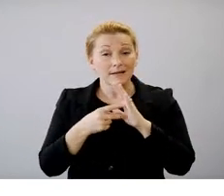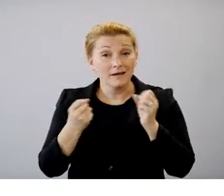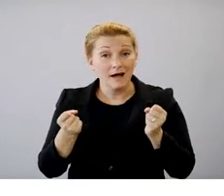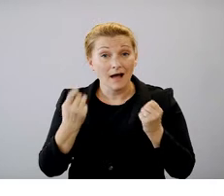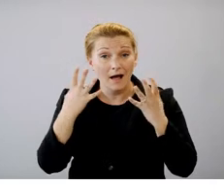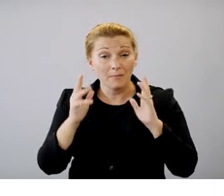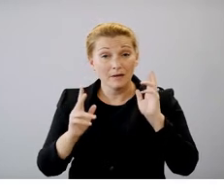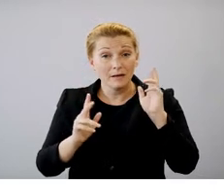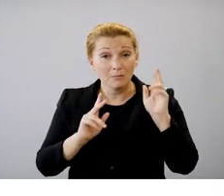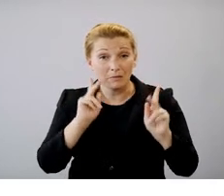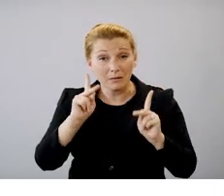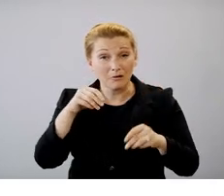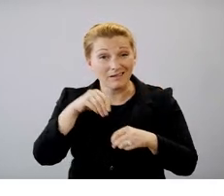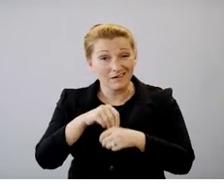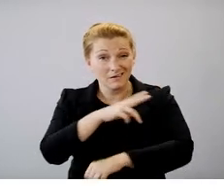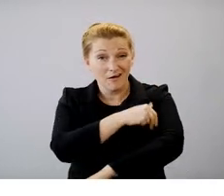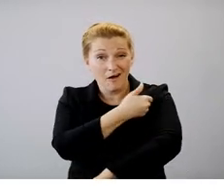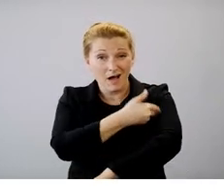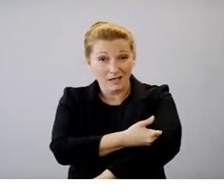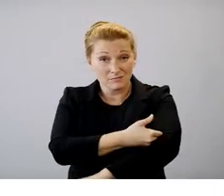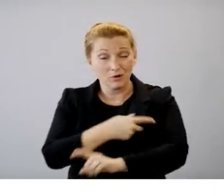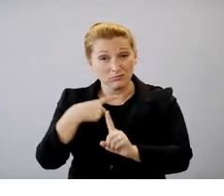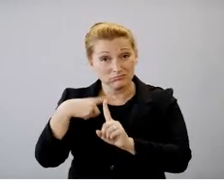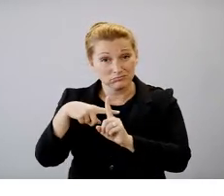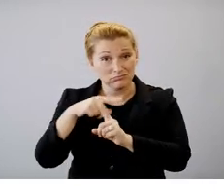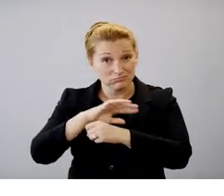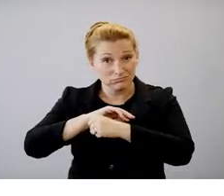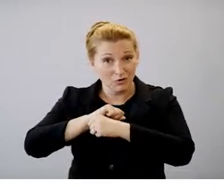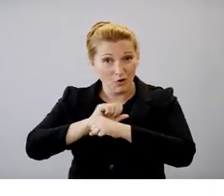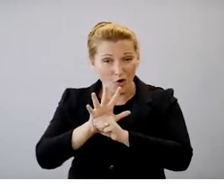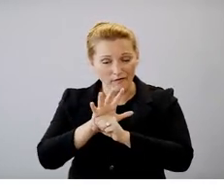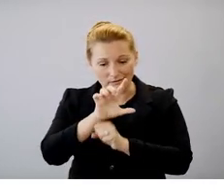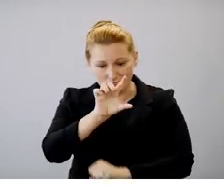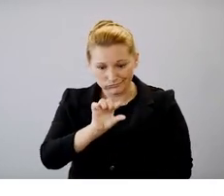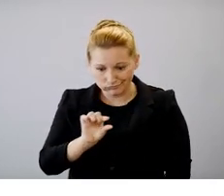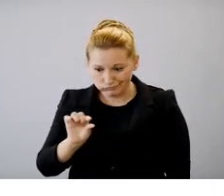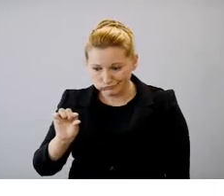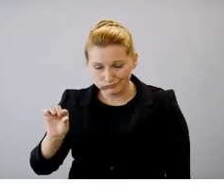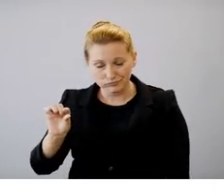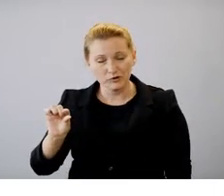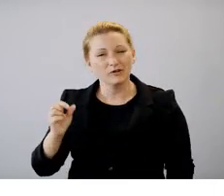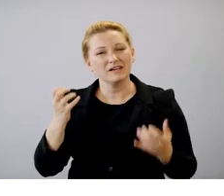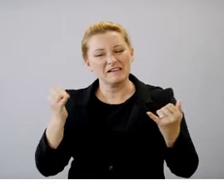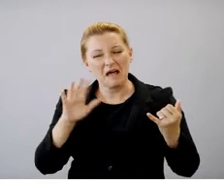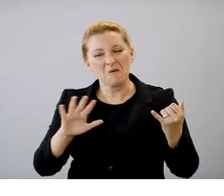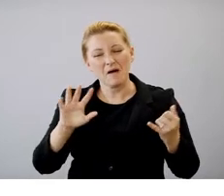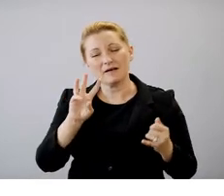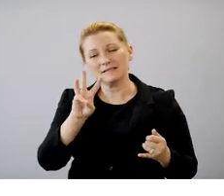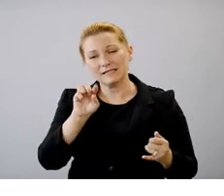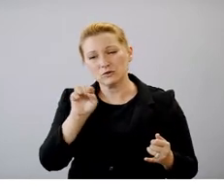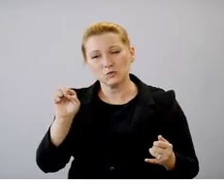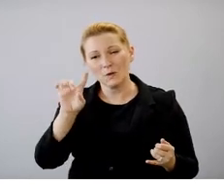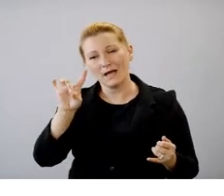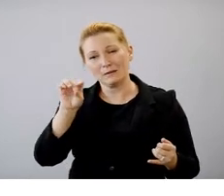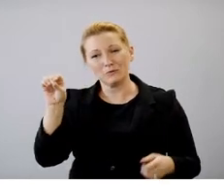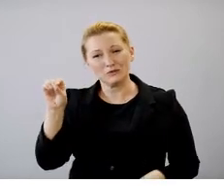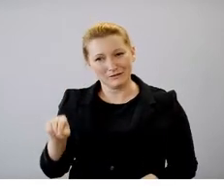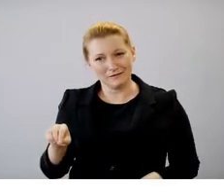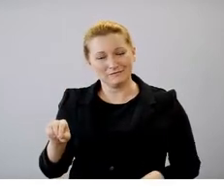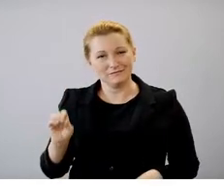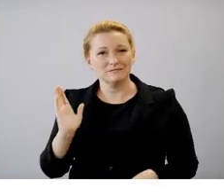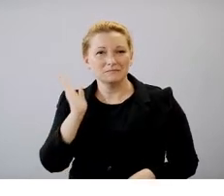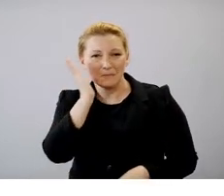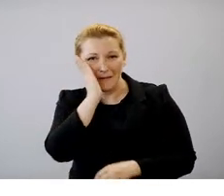COVID-19 patients, and over the last few months, we've ranged to about six to eight percent of the